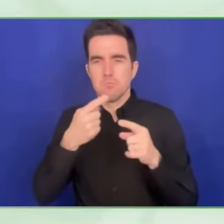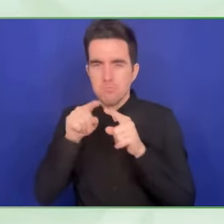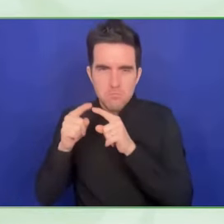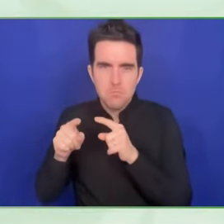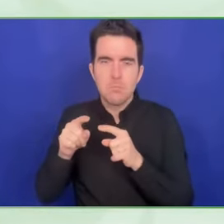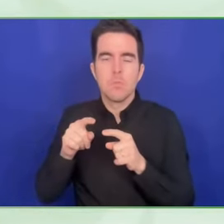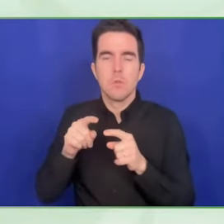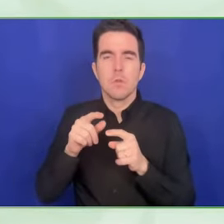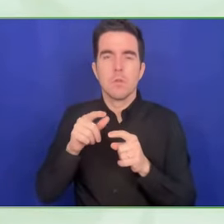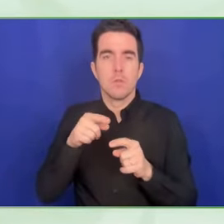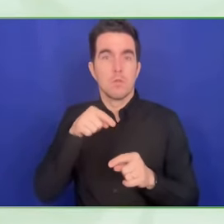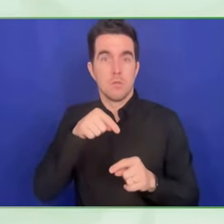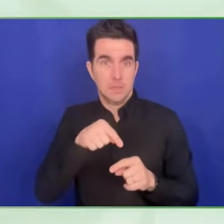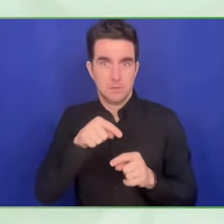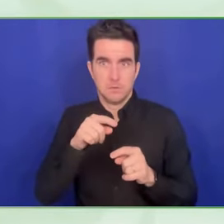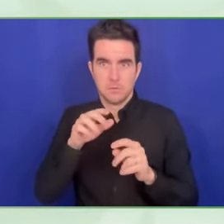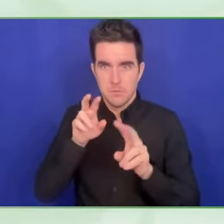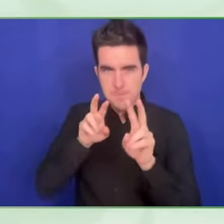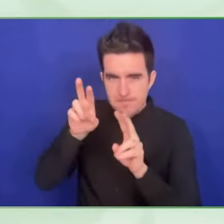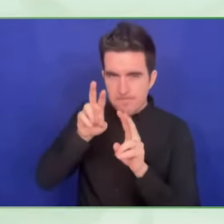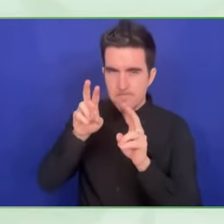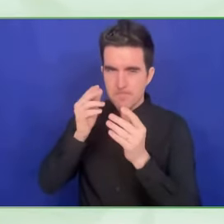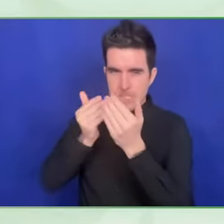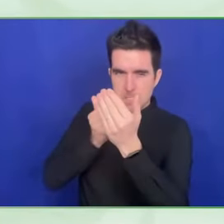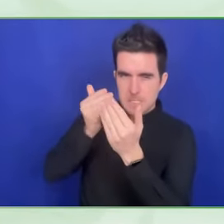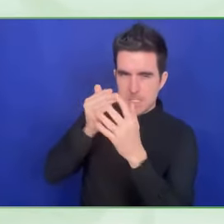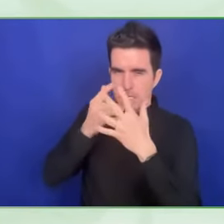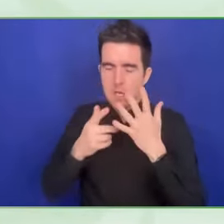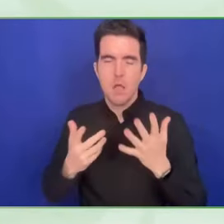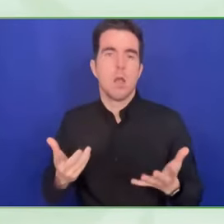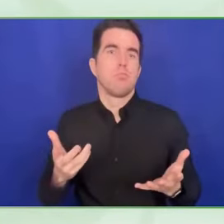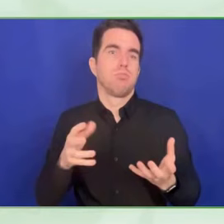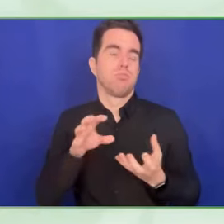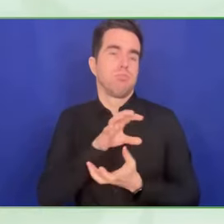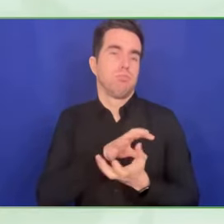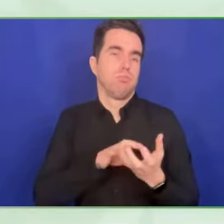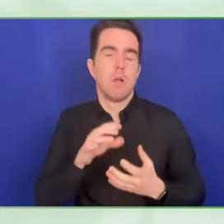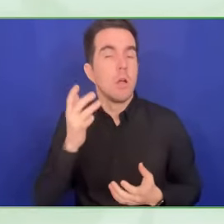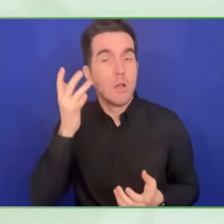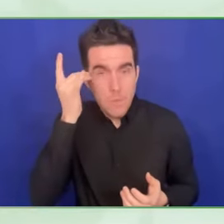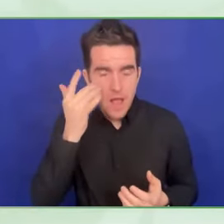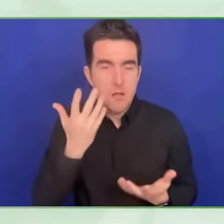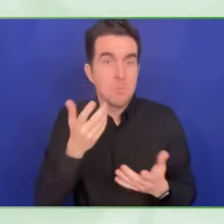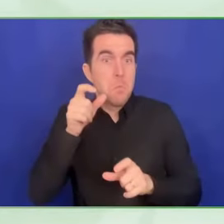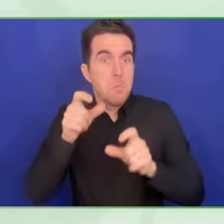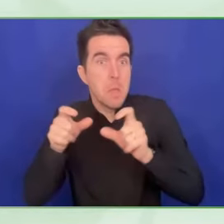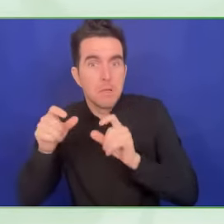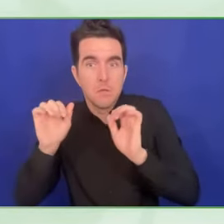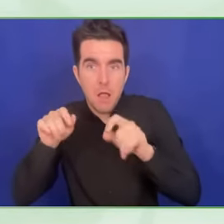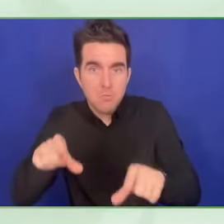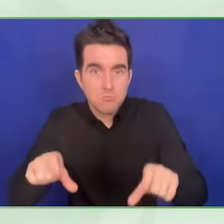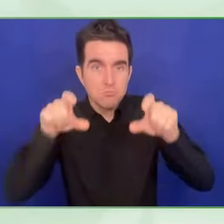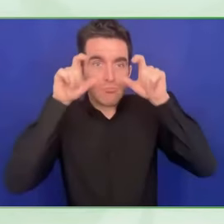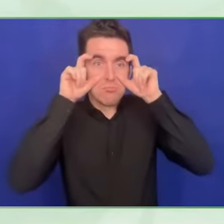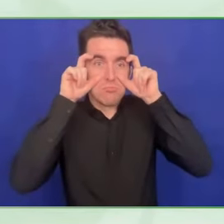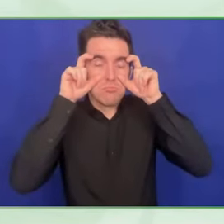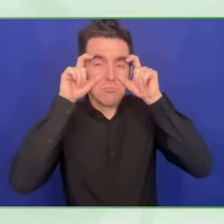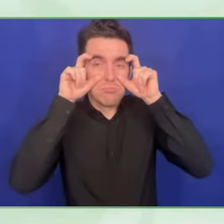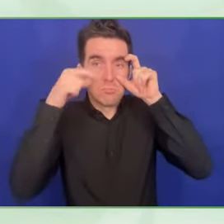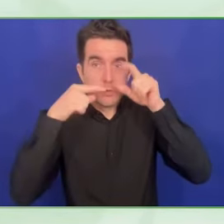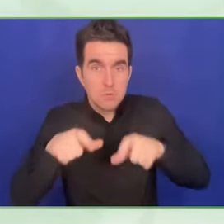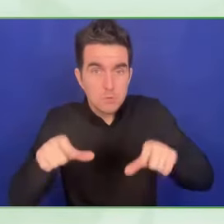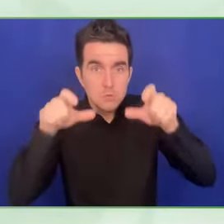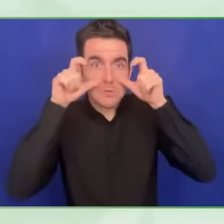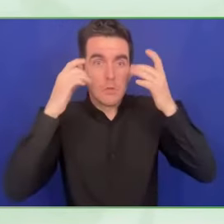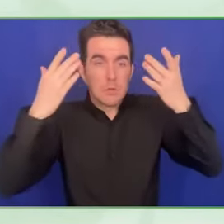yeah, people with not right postures or whatever, right? So, with the upcoming of artificial intelligence, that was